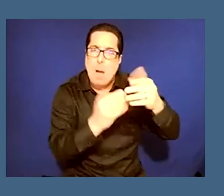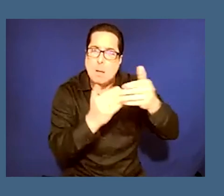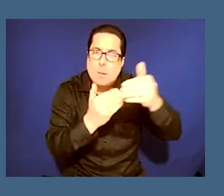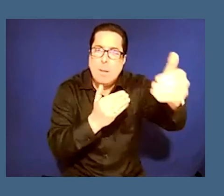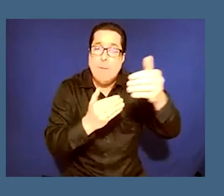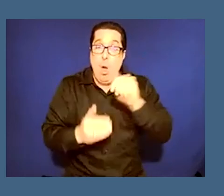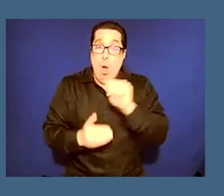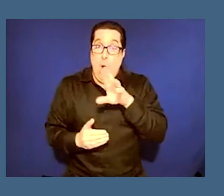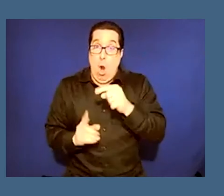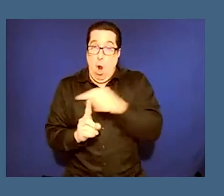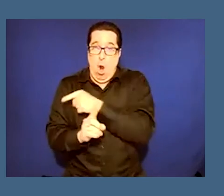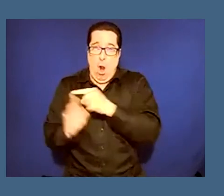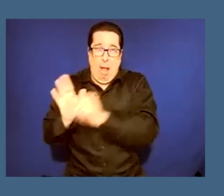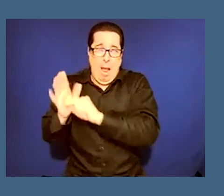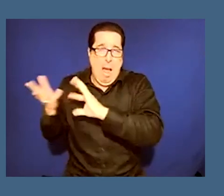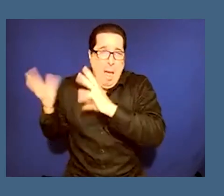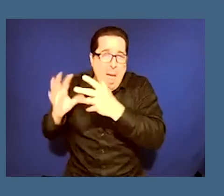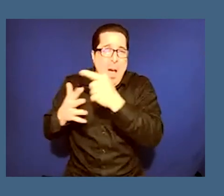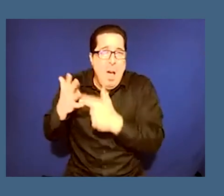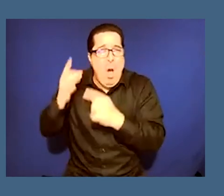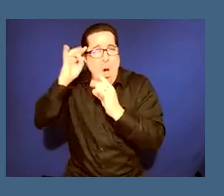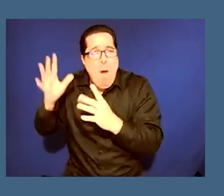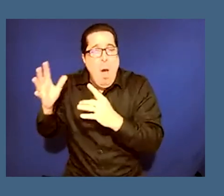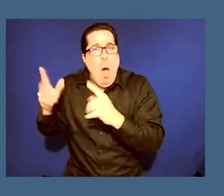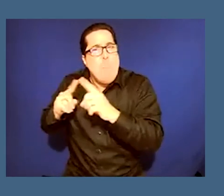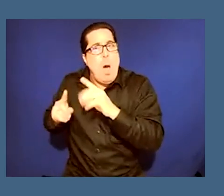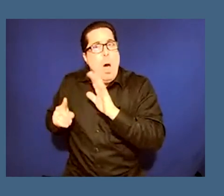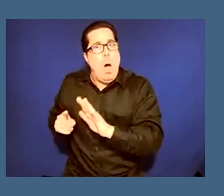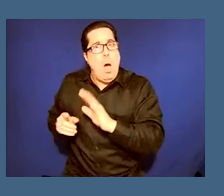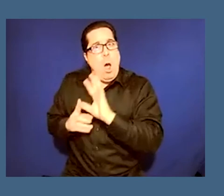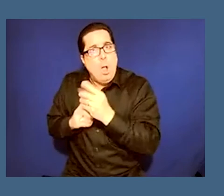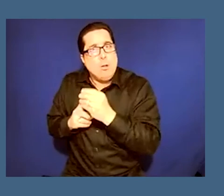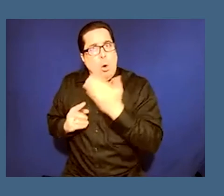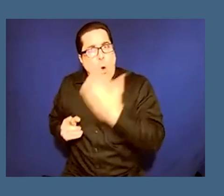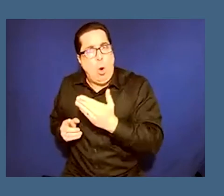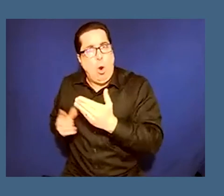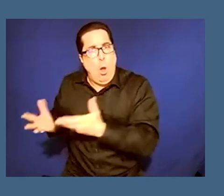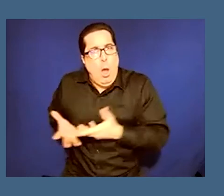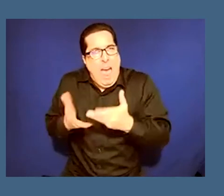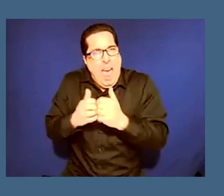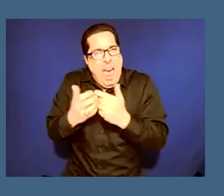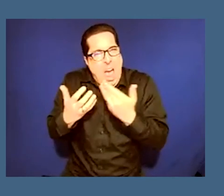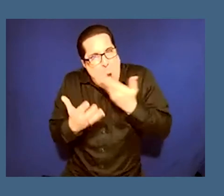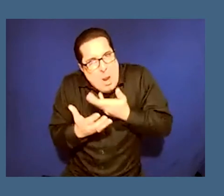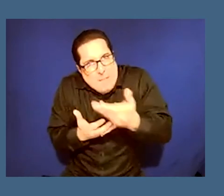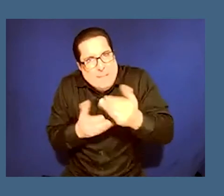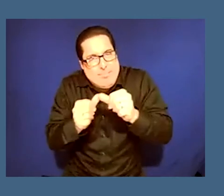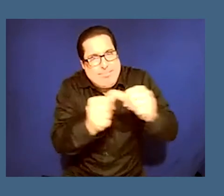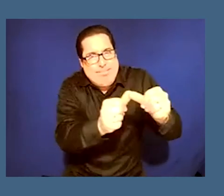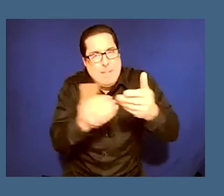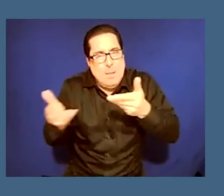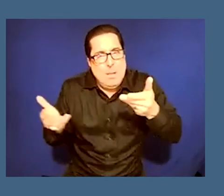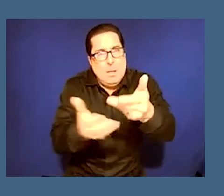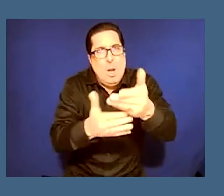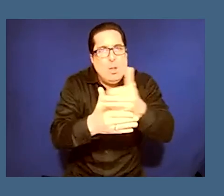redemptive right is one theme today but there's another role for art and and that's of coping so there are two